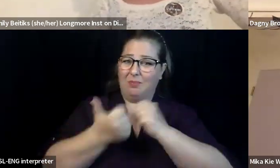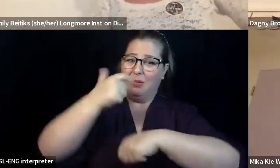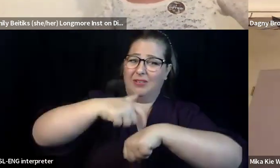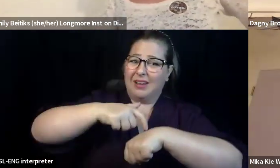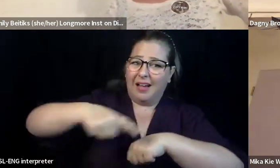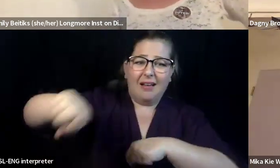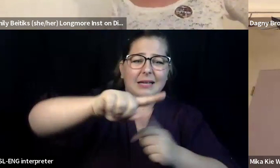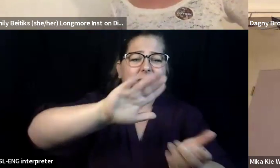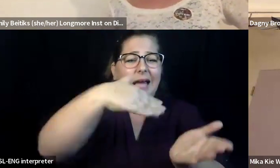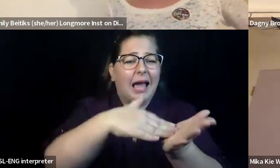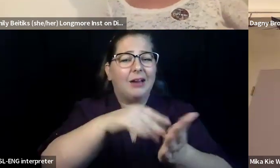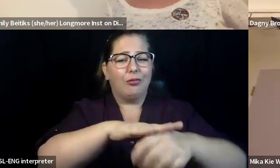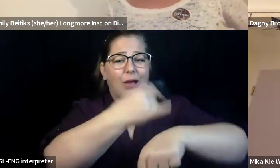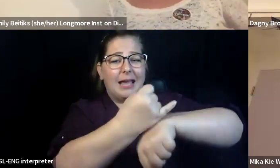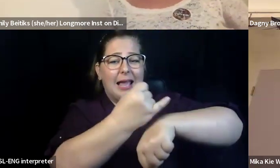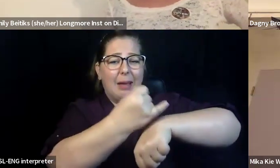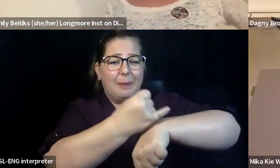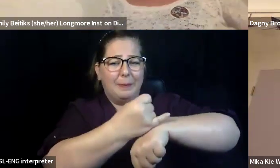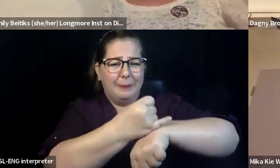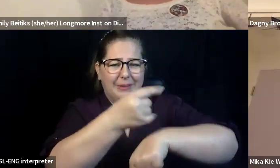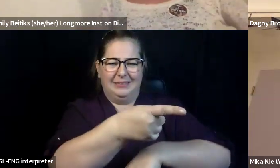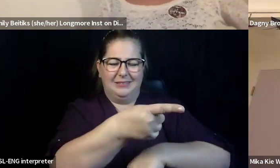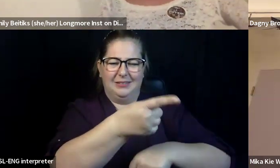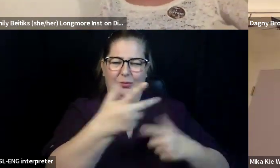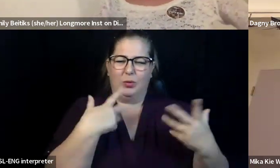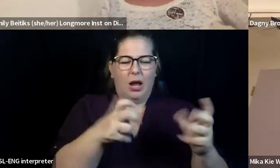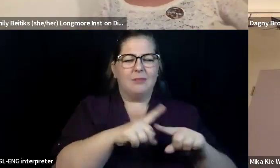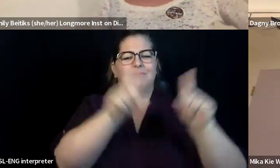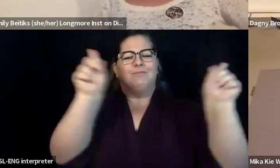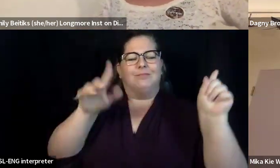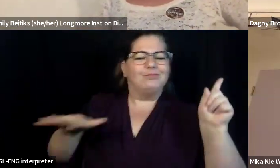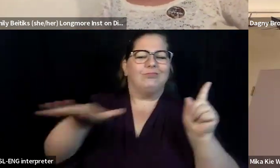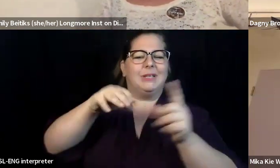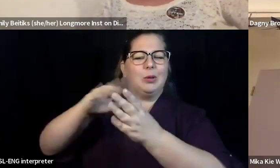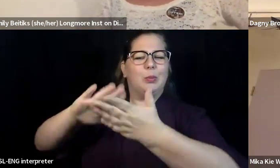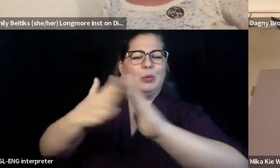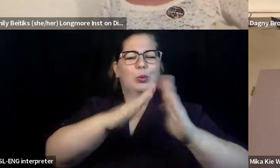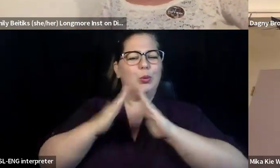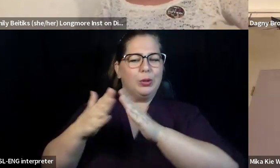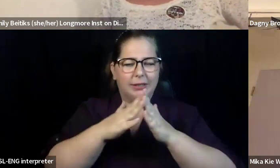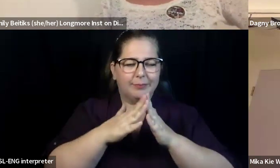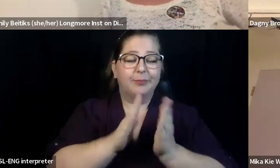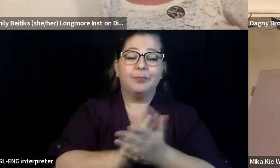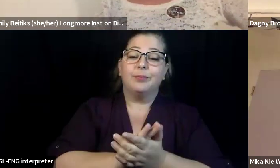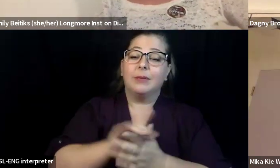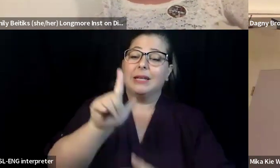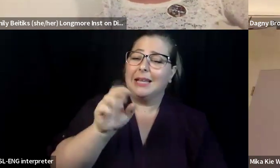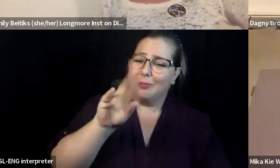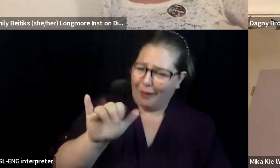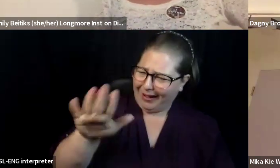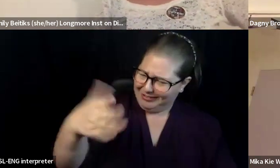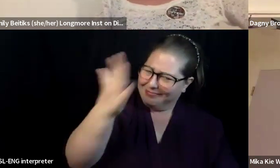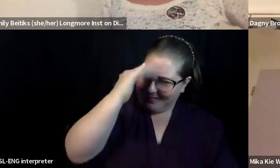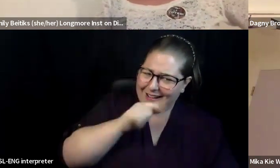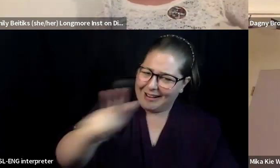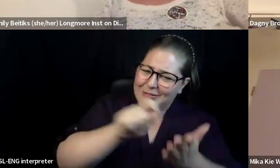I think that sounds great. Uh, and also just fun fact, this is the first municipal disability cultural